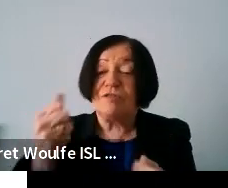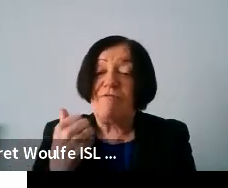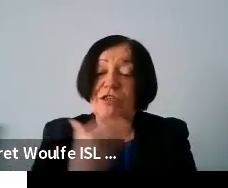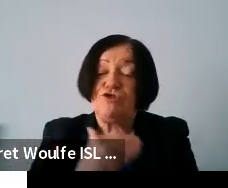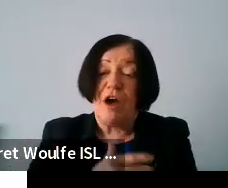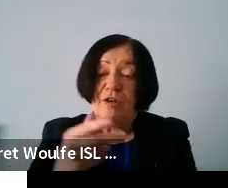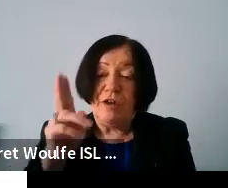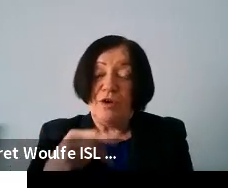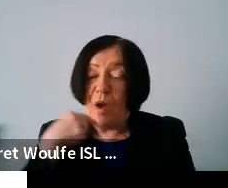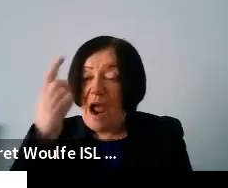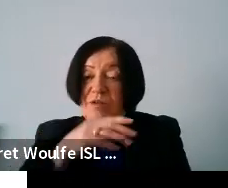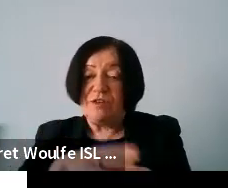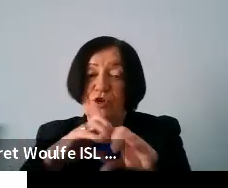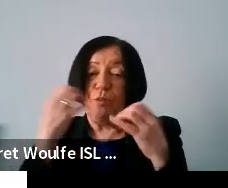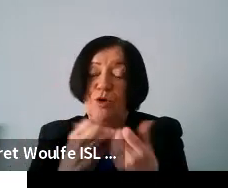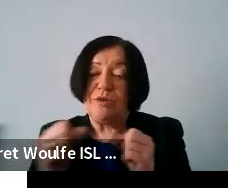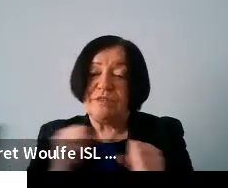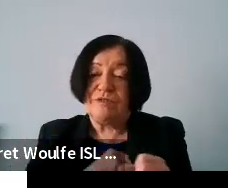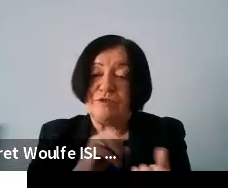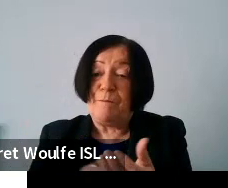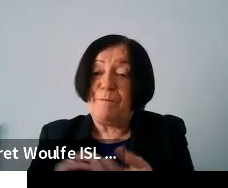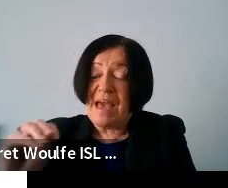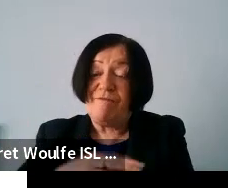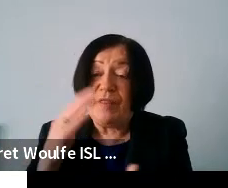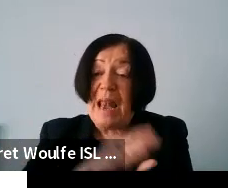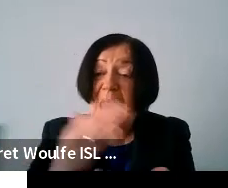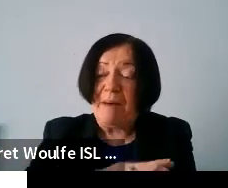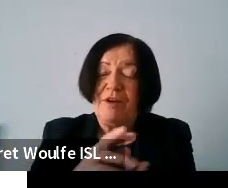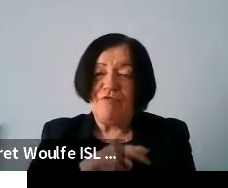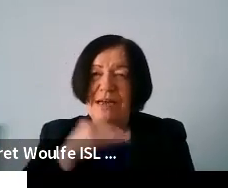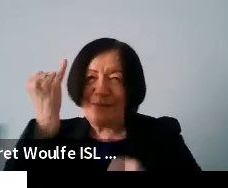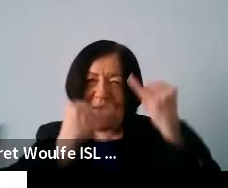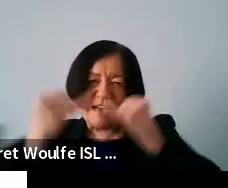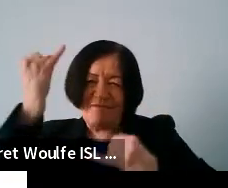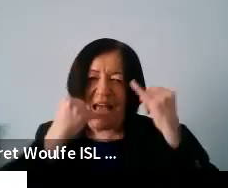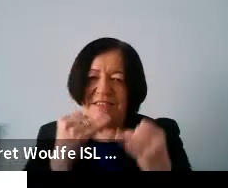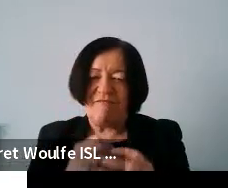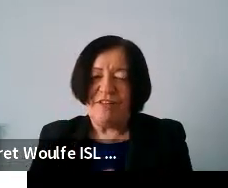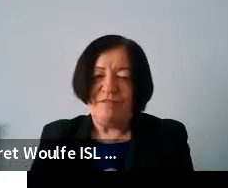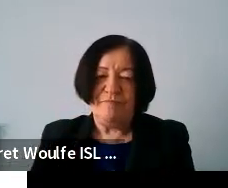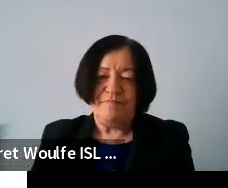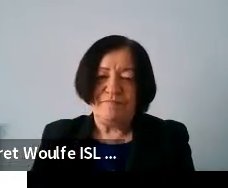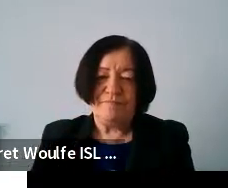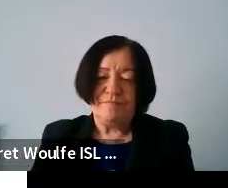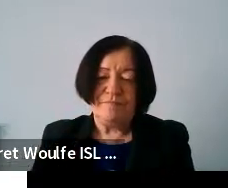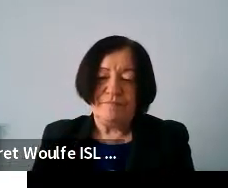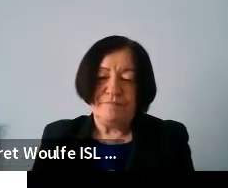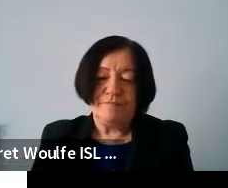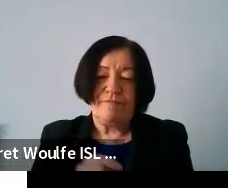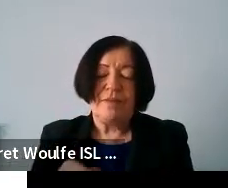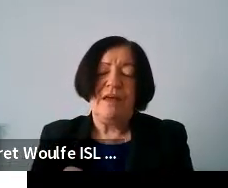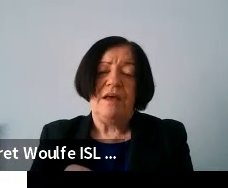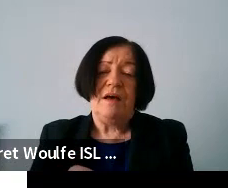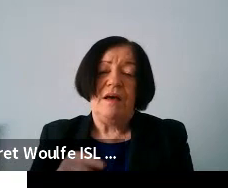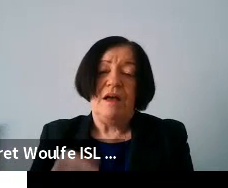you can do hours of community service to pay for your laptop so some really innovative things there as well um in terms